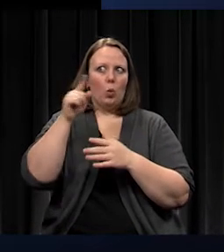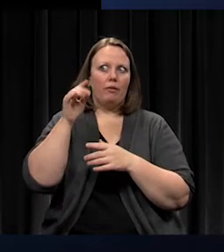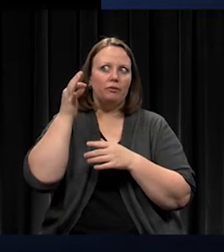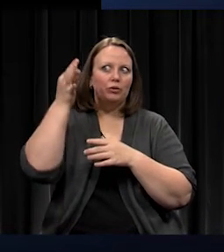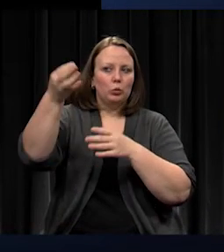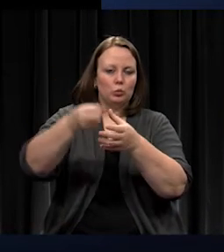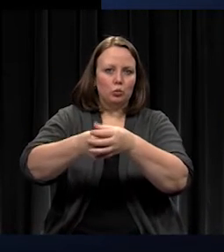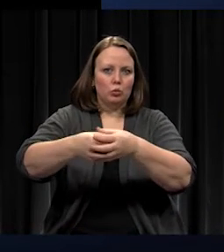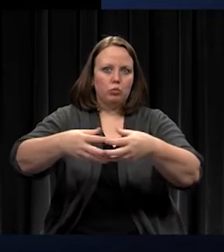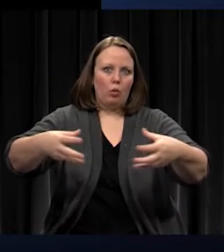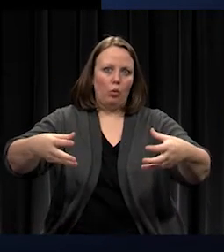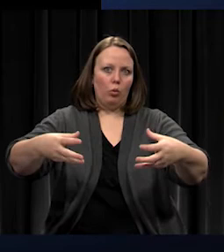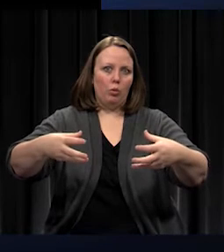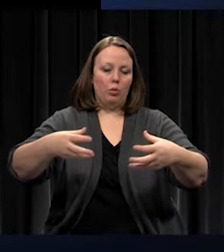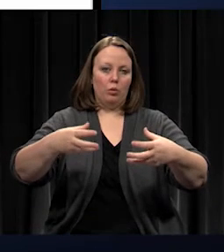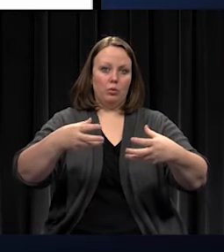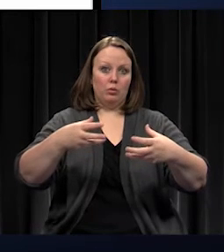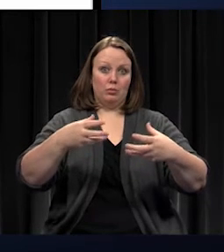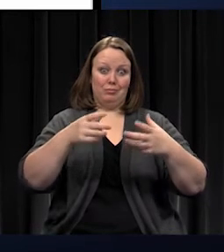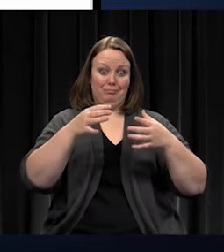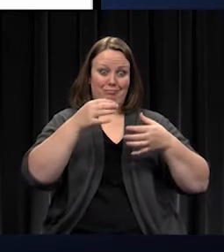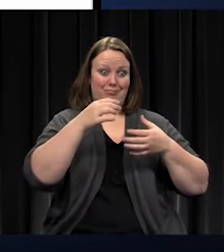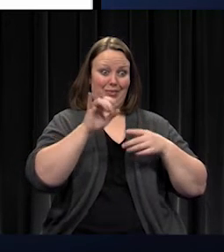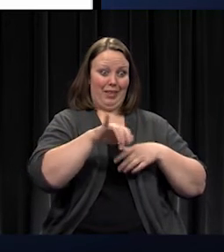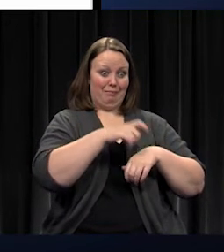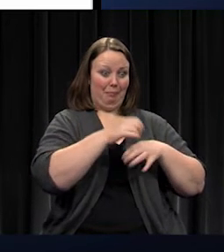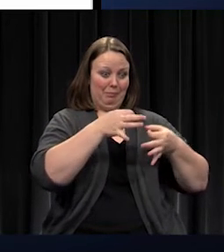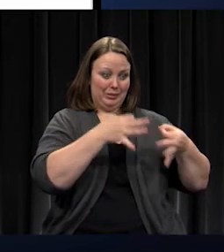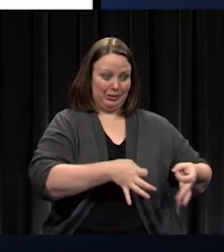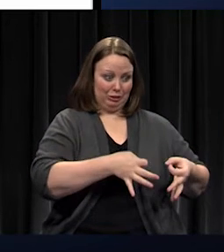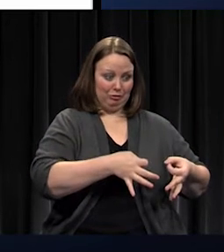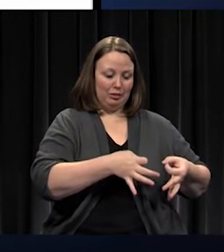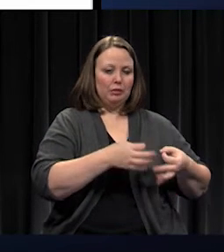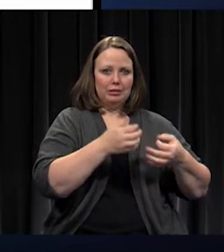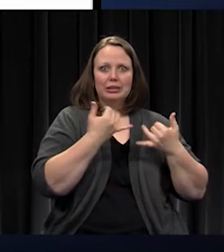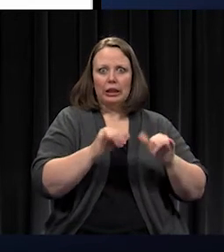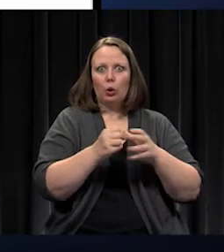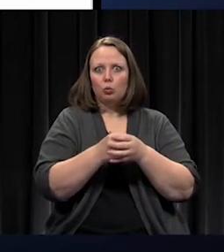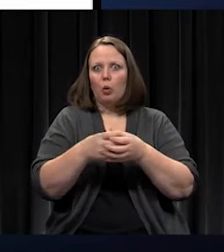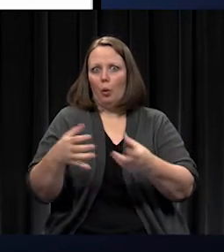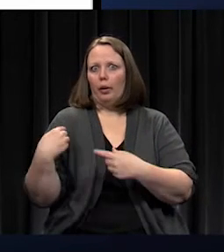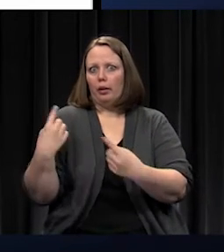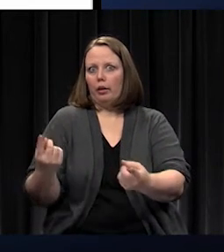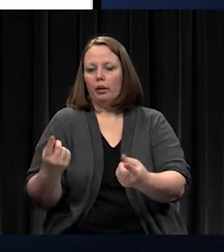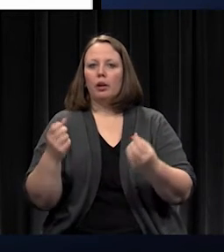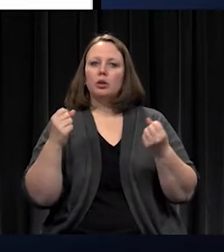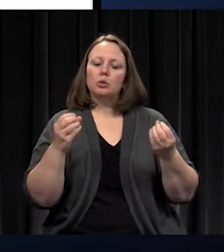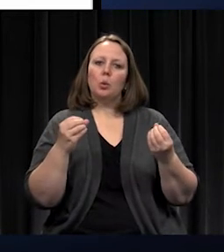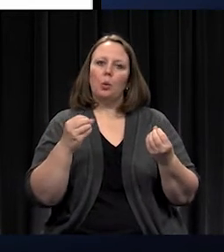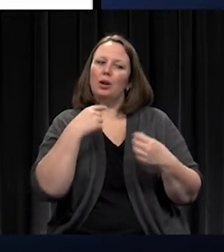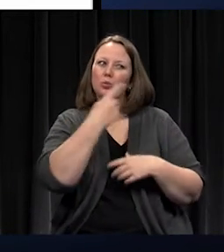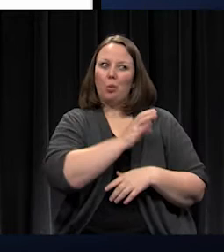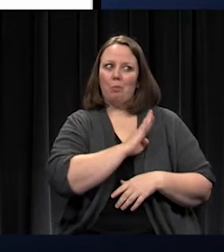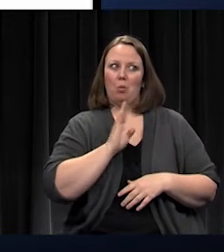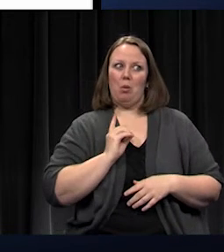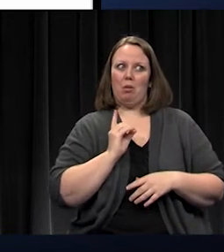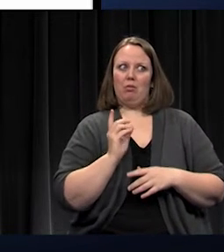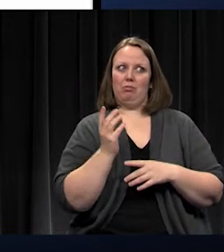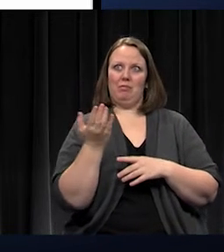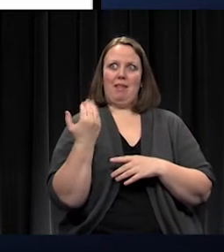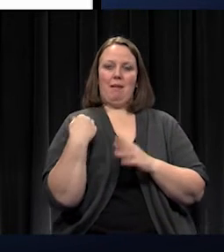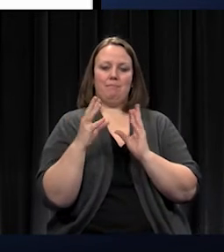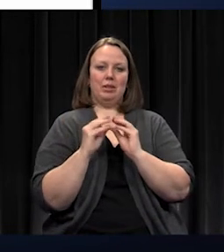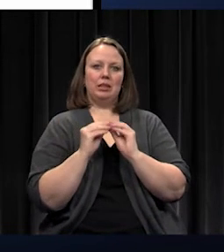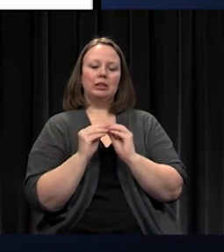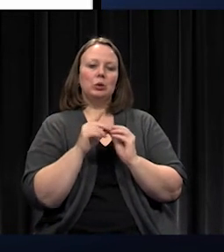since the time that decision was made. And I indicated to the board at our last meeting that we really have five schools under